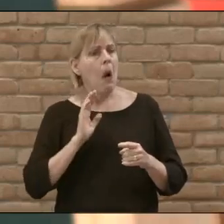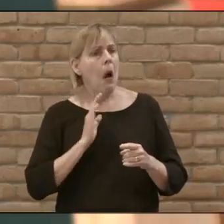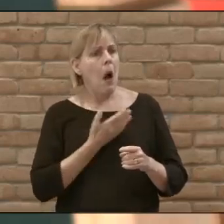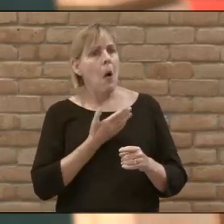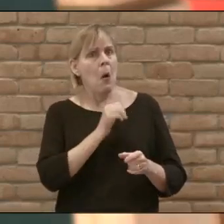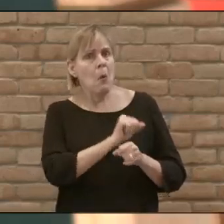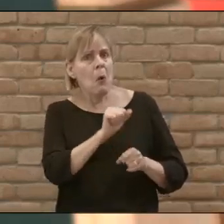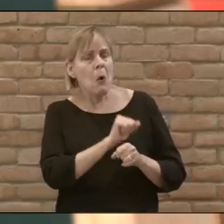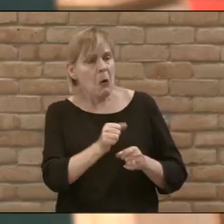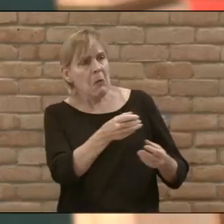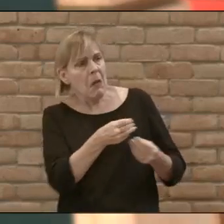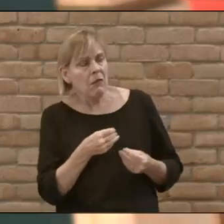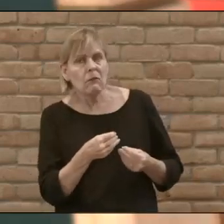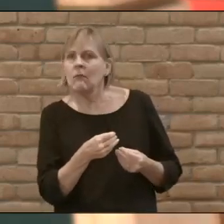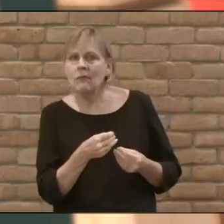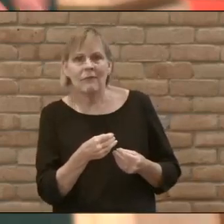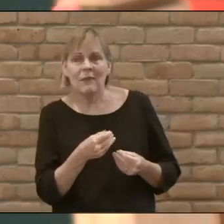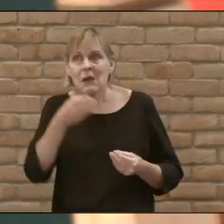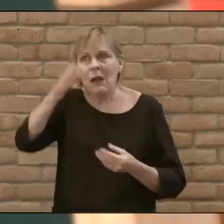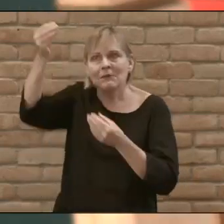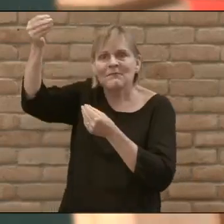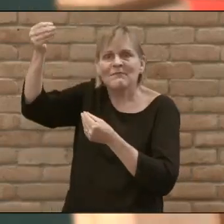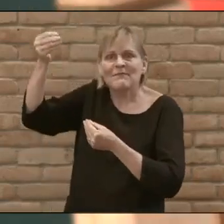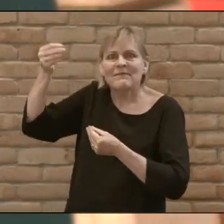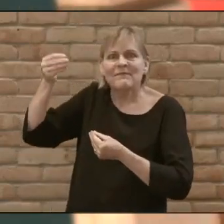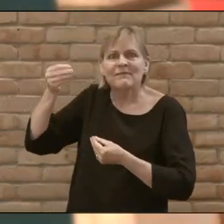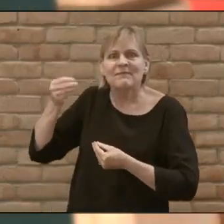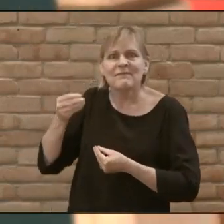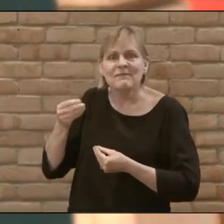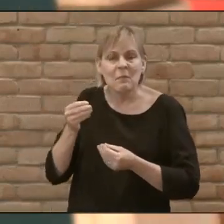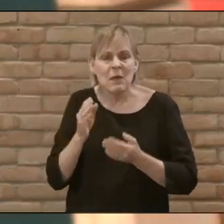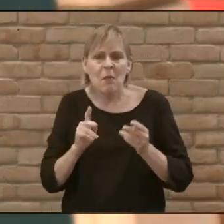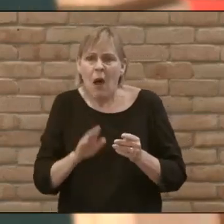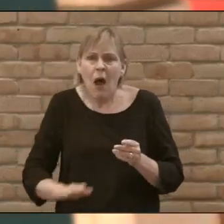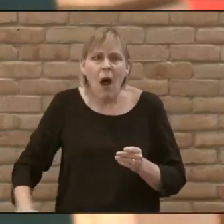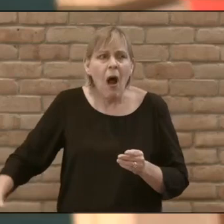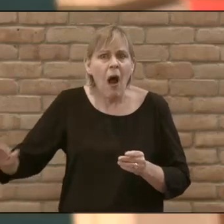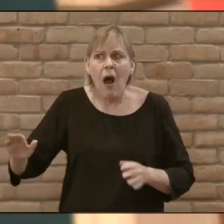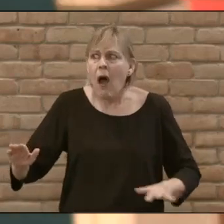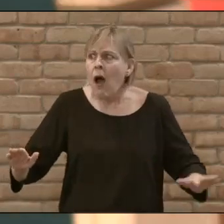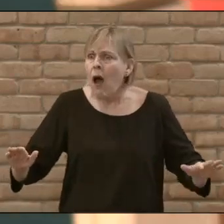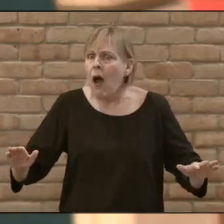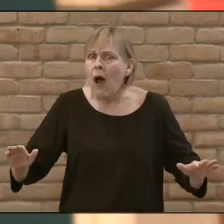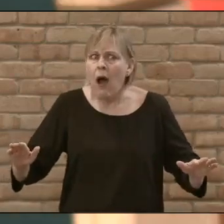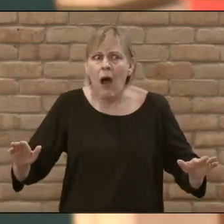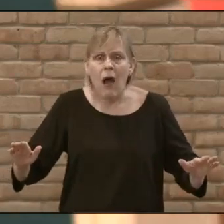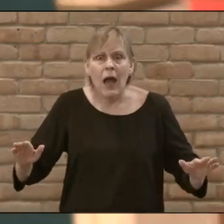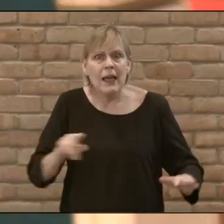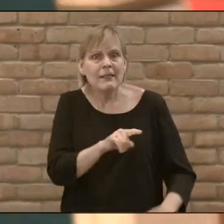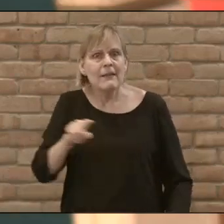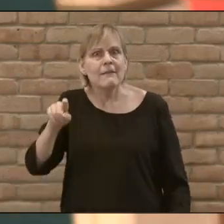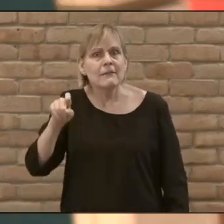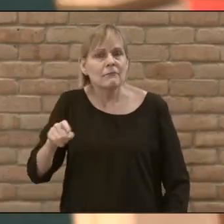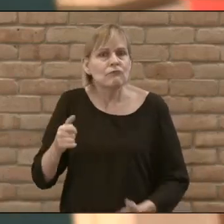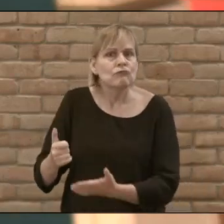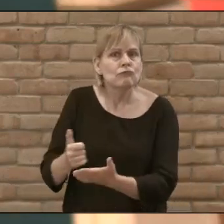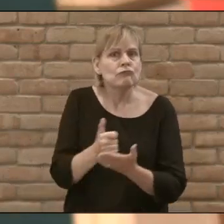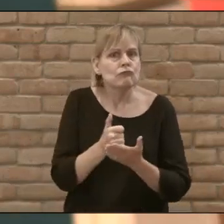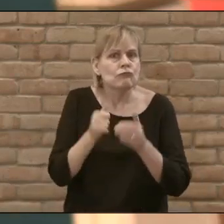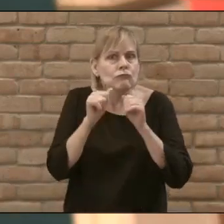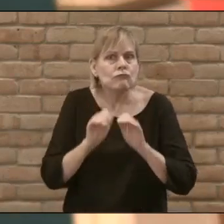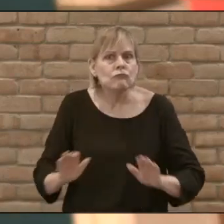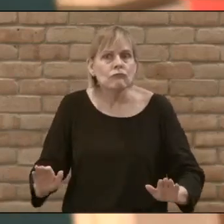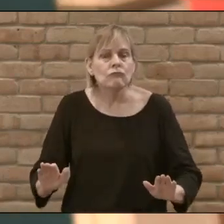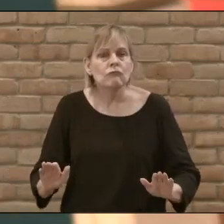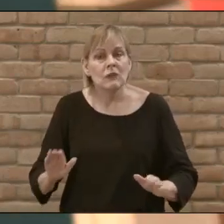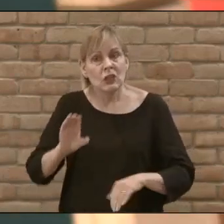than others And the reality is There are people all around us Who are in need And one of the things I